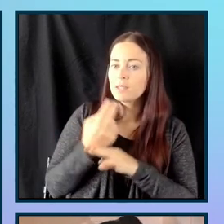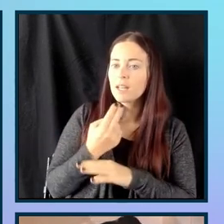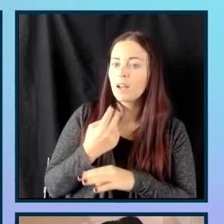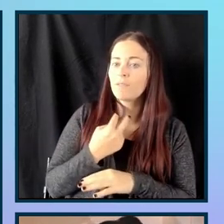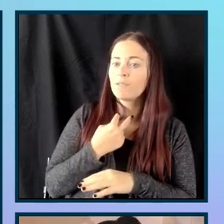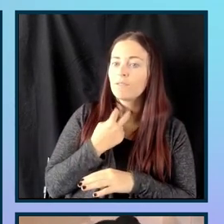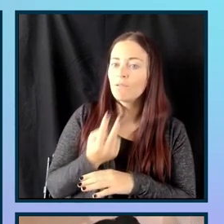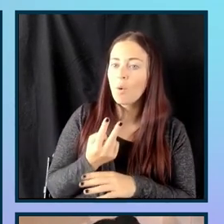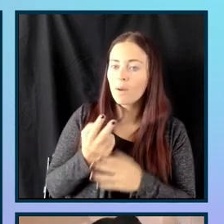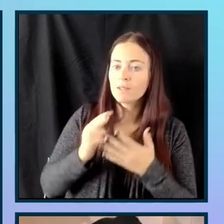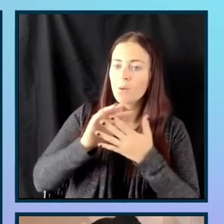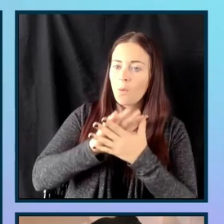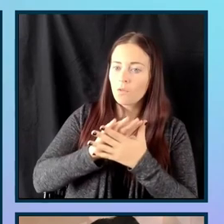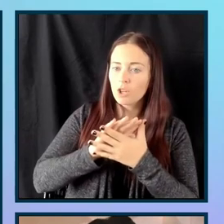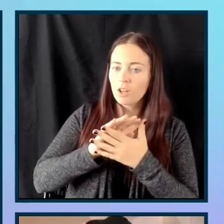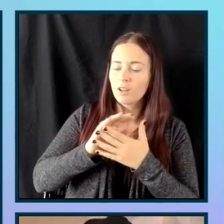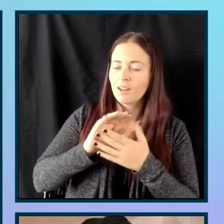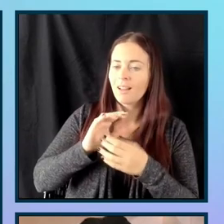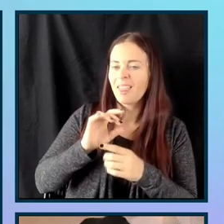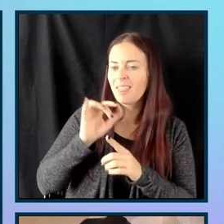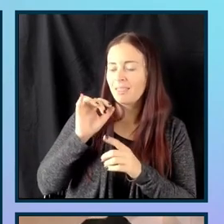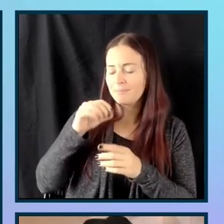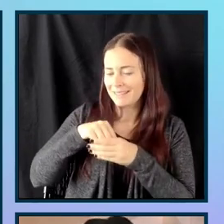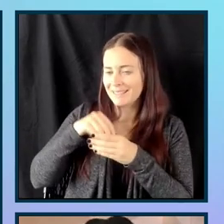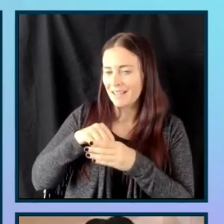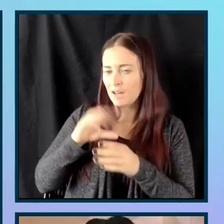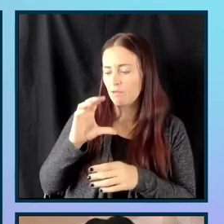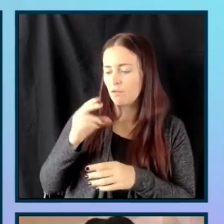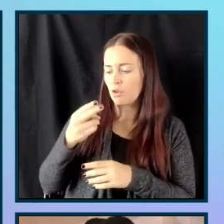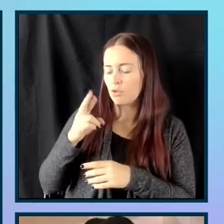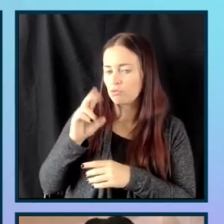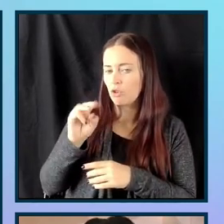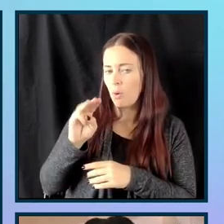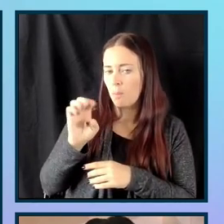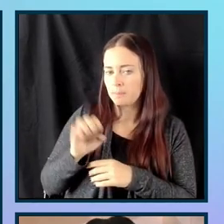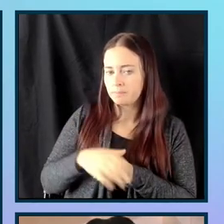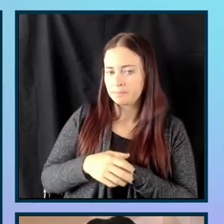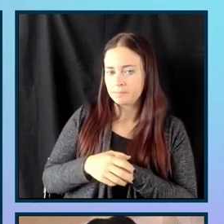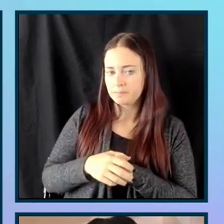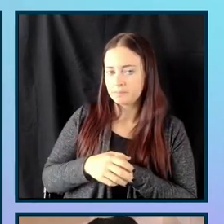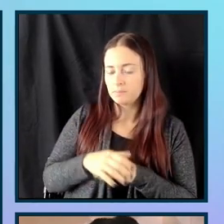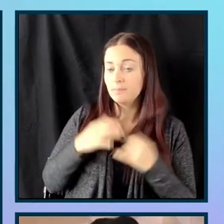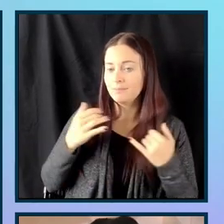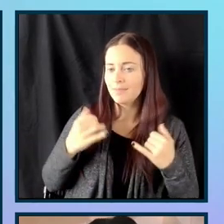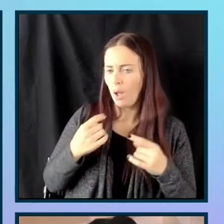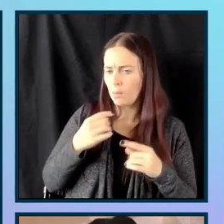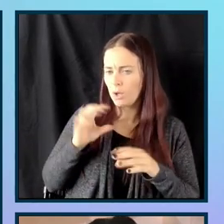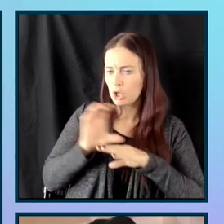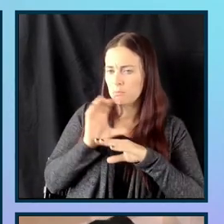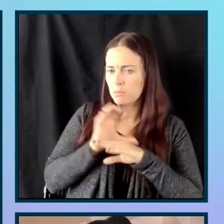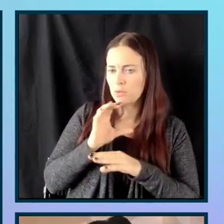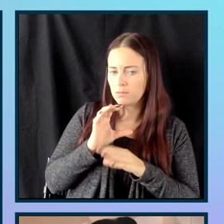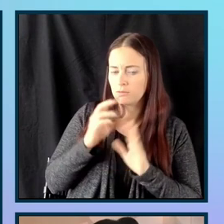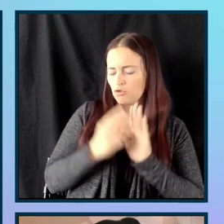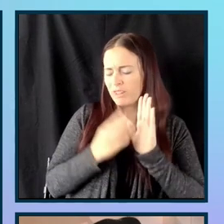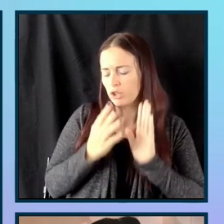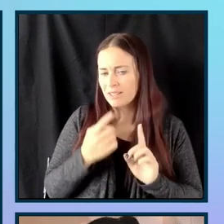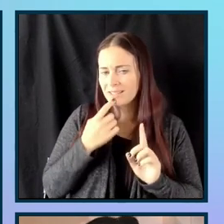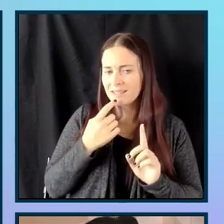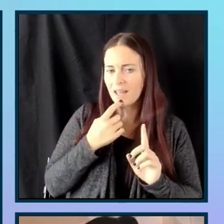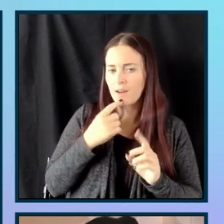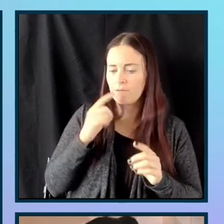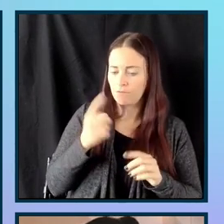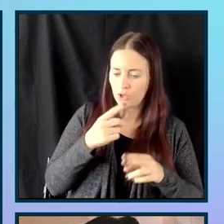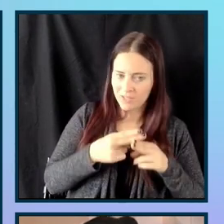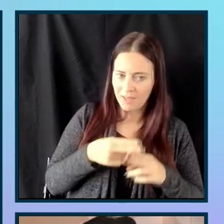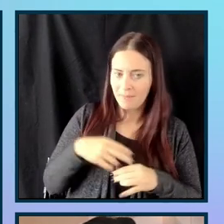of Chrome. So, that's the combination that I'm using here. Pause. Button. Leave last name. First name. Required. Edit text. So, even though I